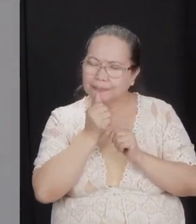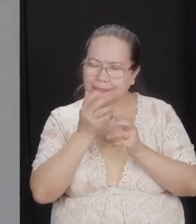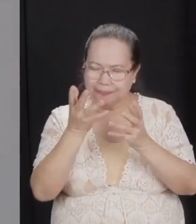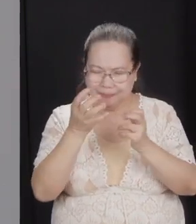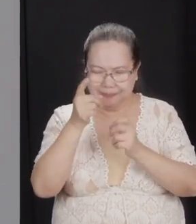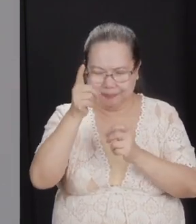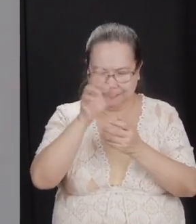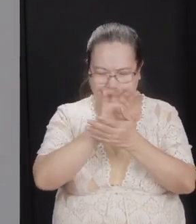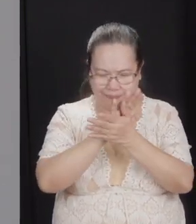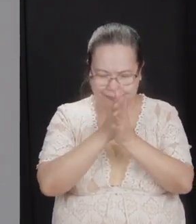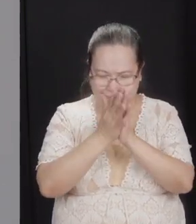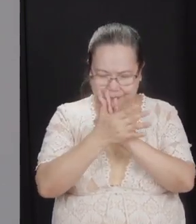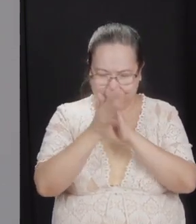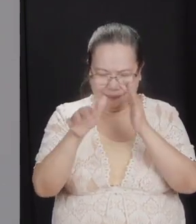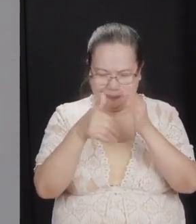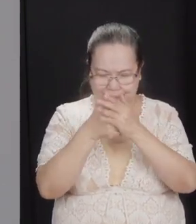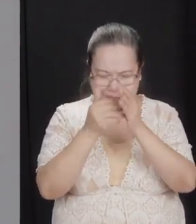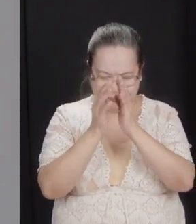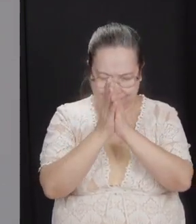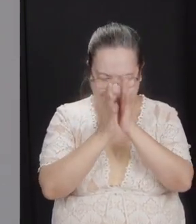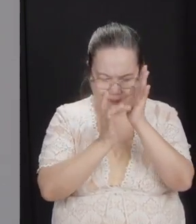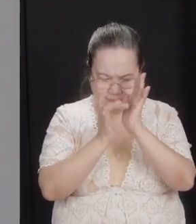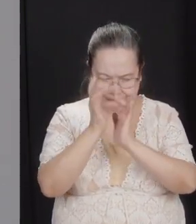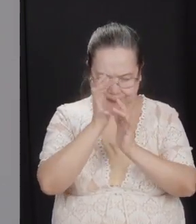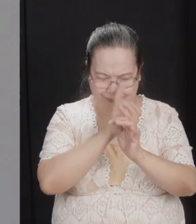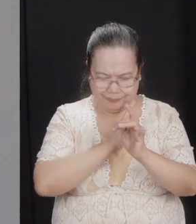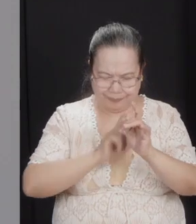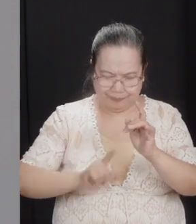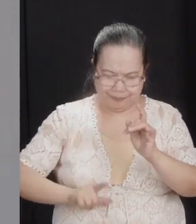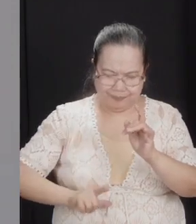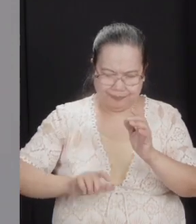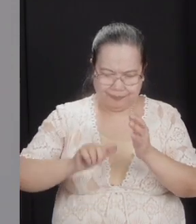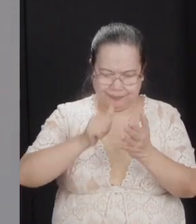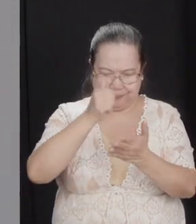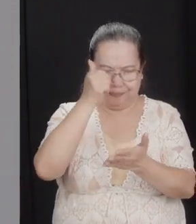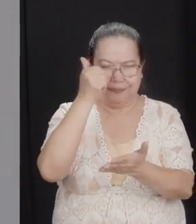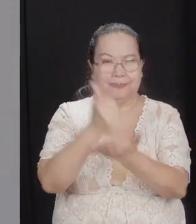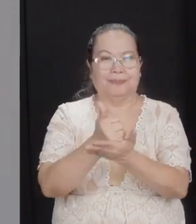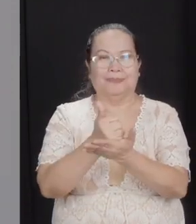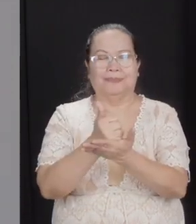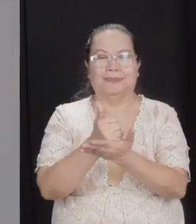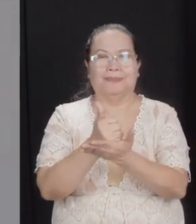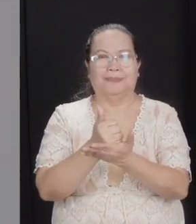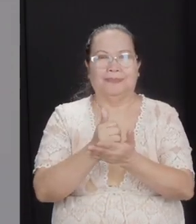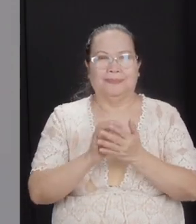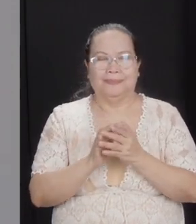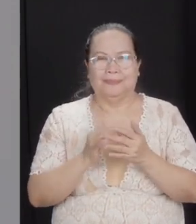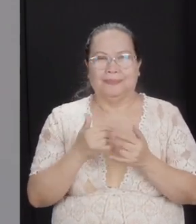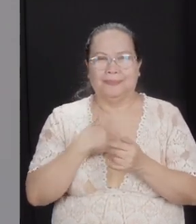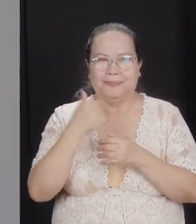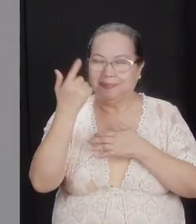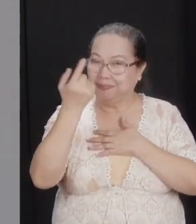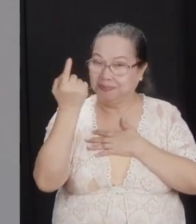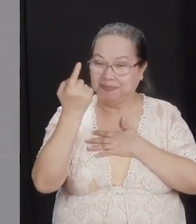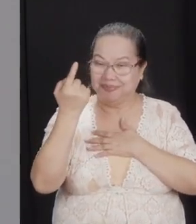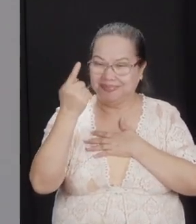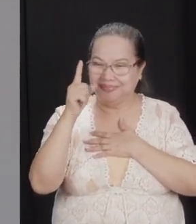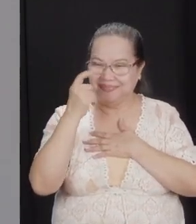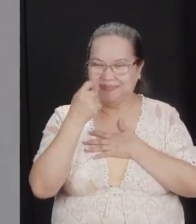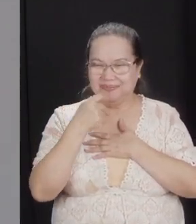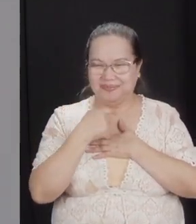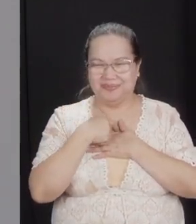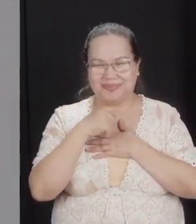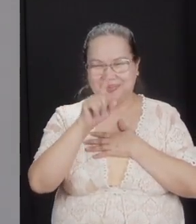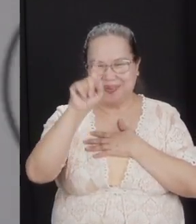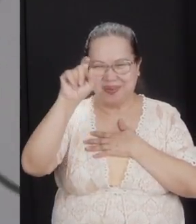to. We ask all of this through Christ our Lord. Amen. I always ask myself the question. Whenever